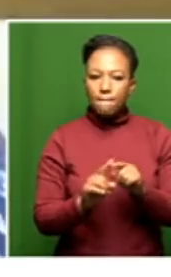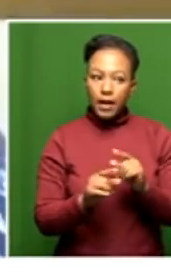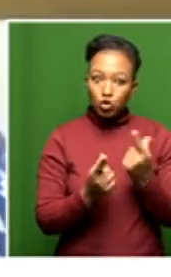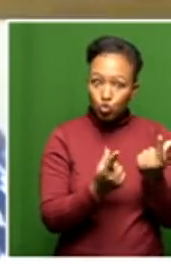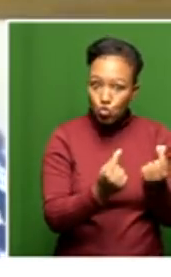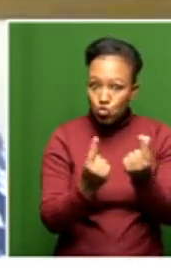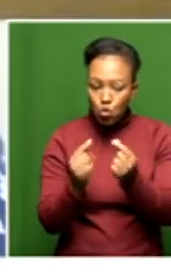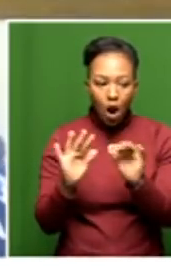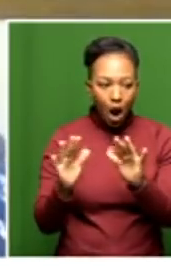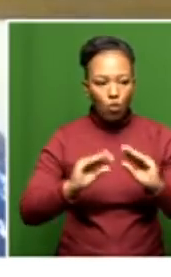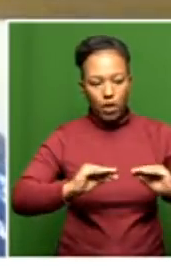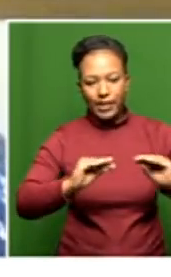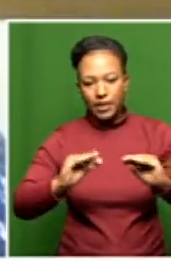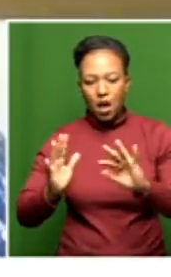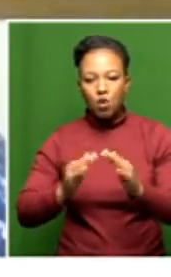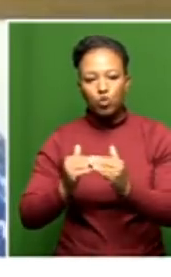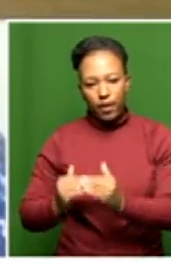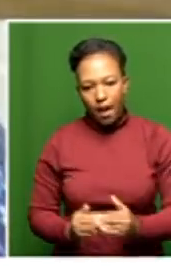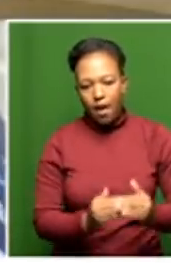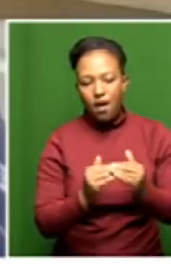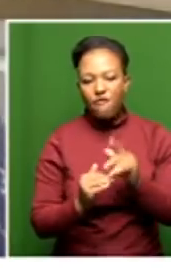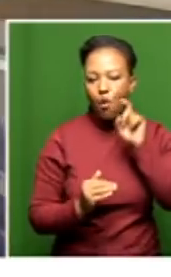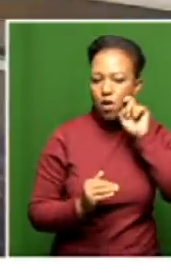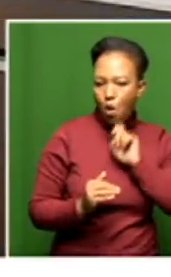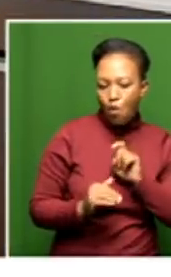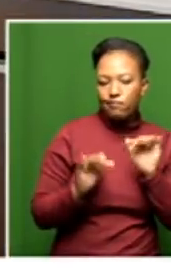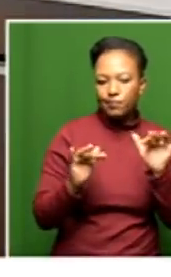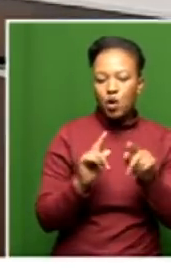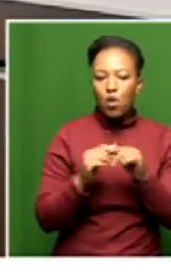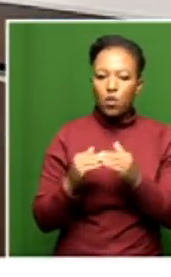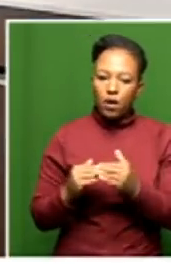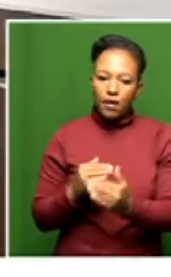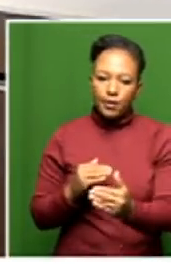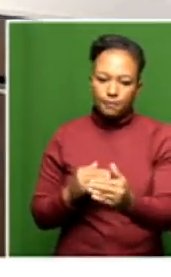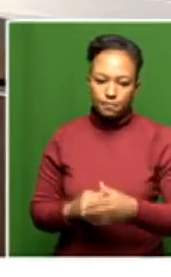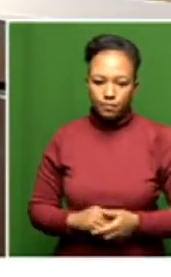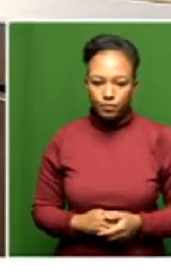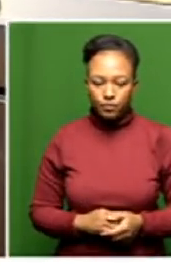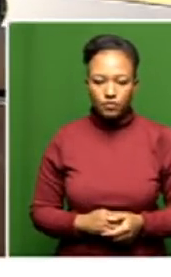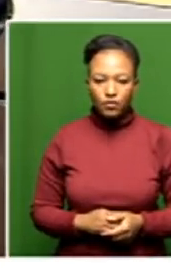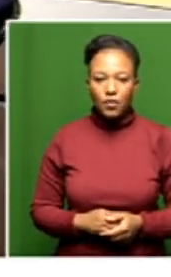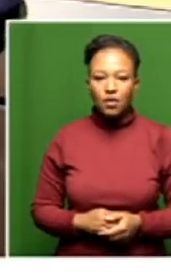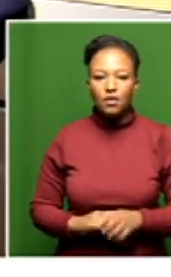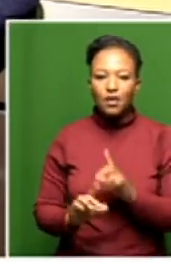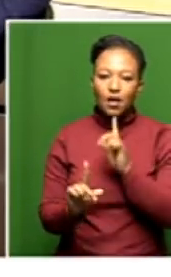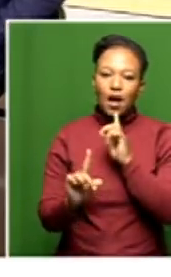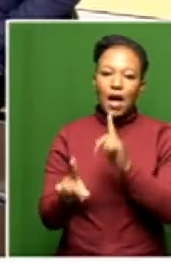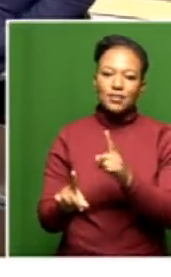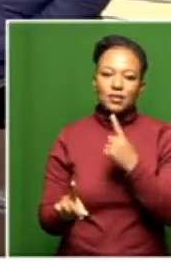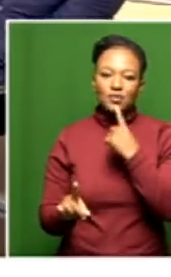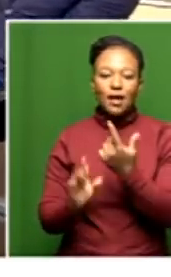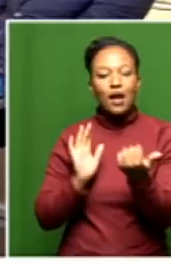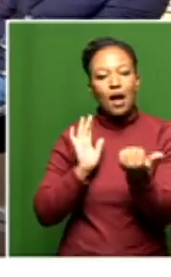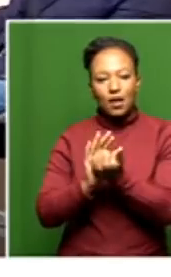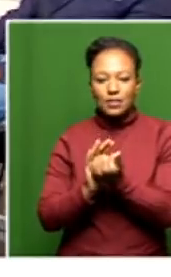practical training of how to take care of the residents that they are ultimately going to take care of. So the short answer is that it is not